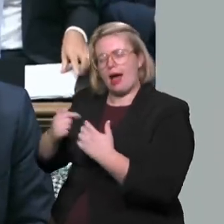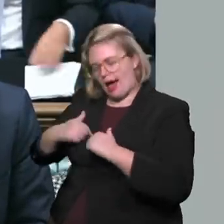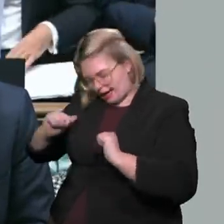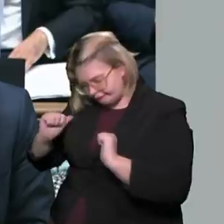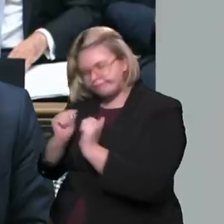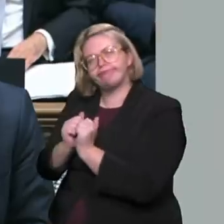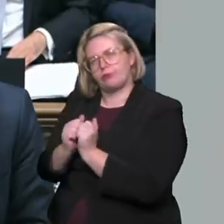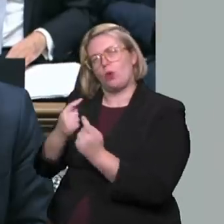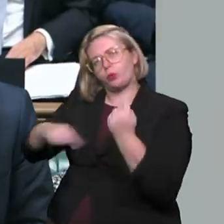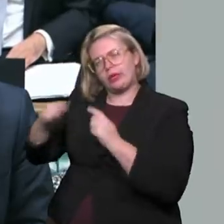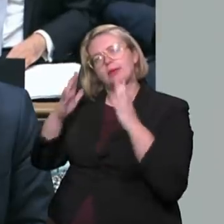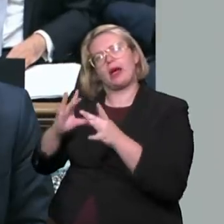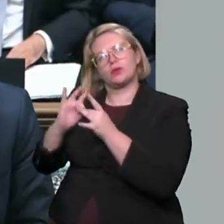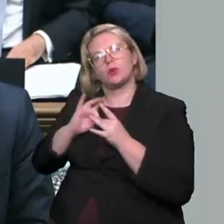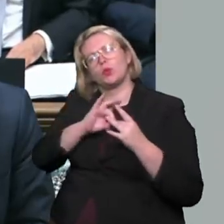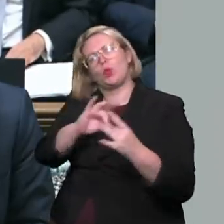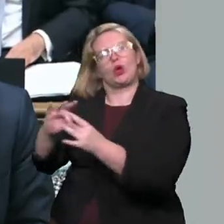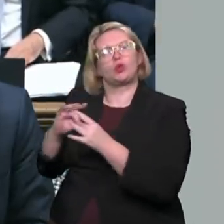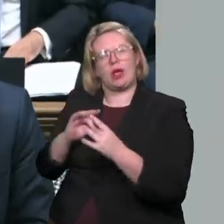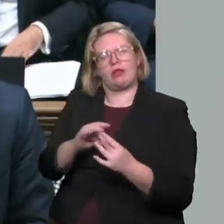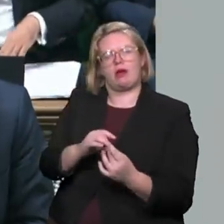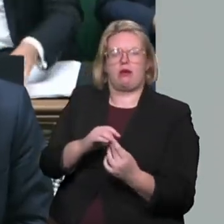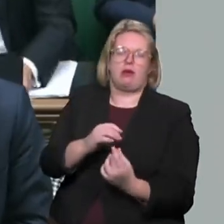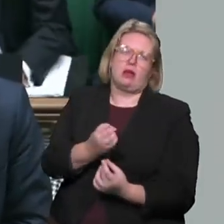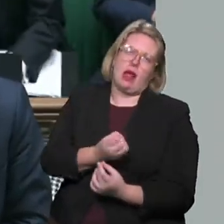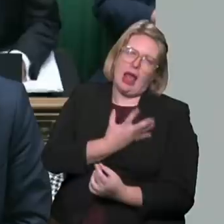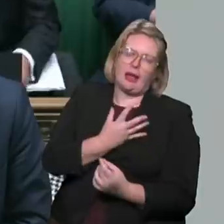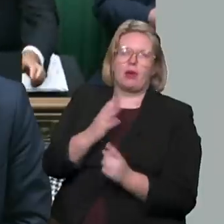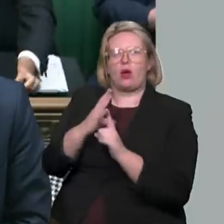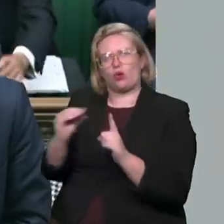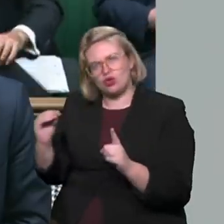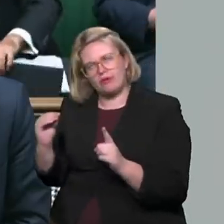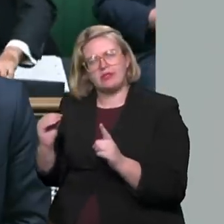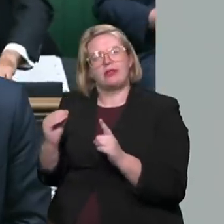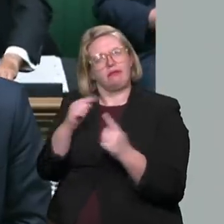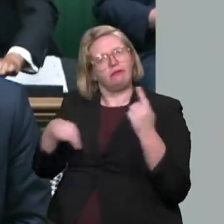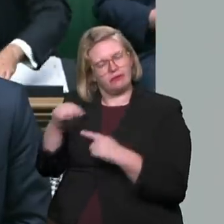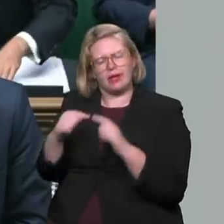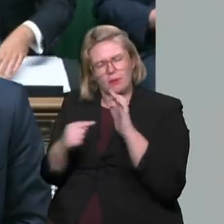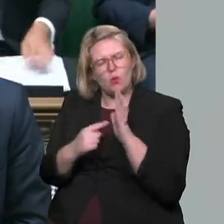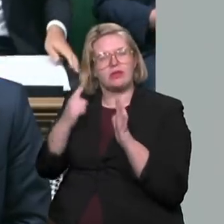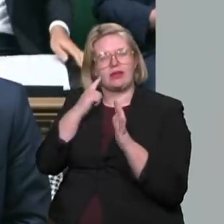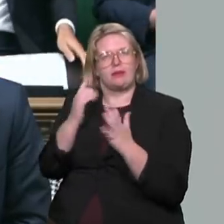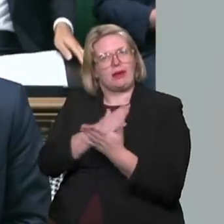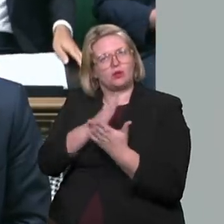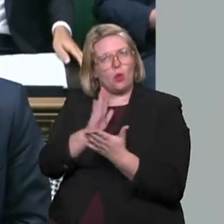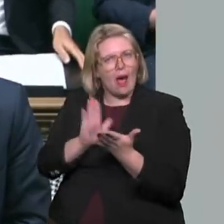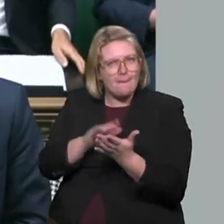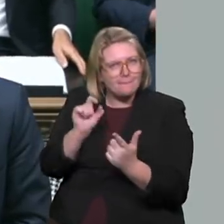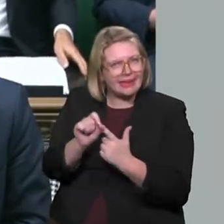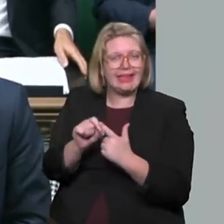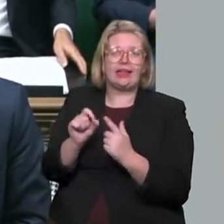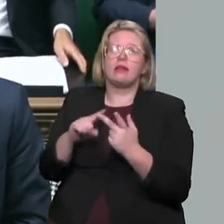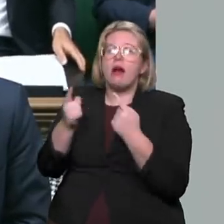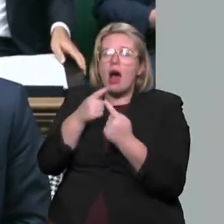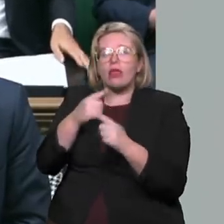the need for cooperation across the House, because the safety of MPs and indeed of all public servants, everybody who engages